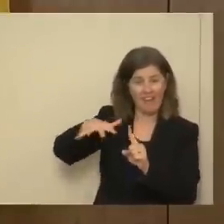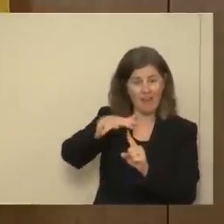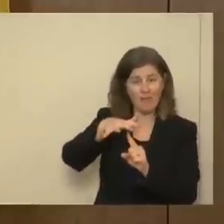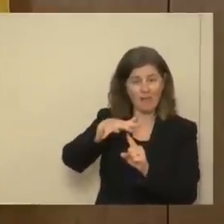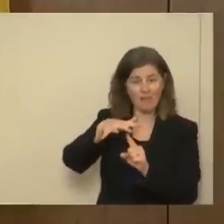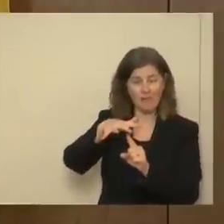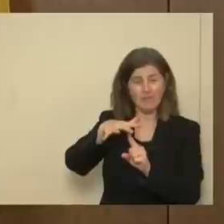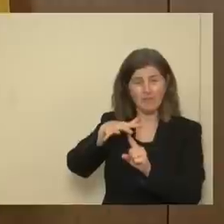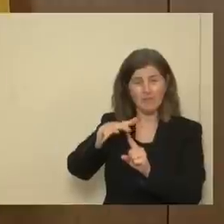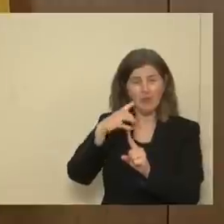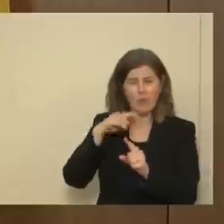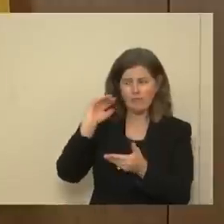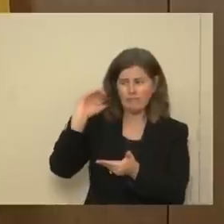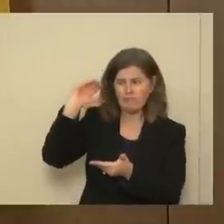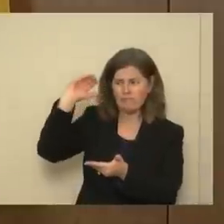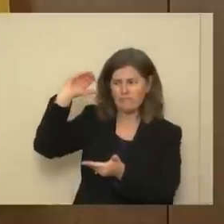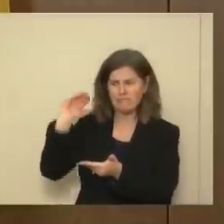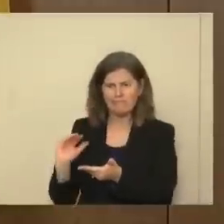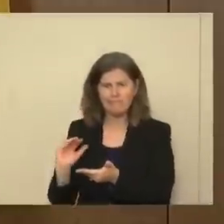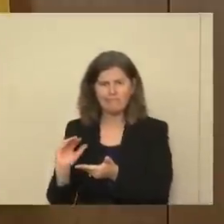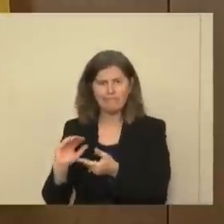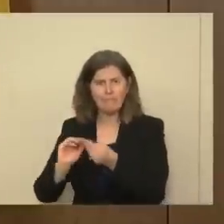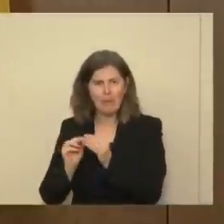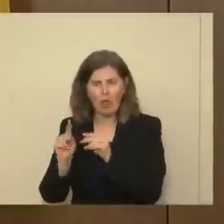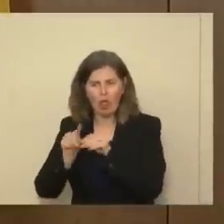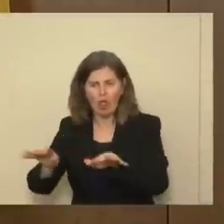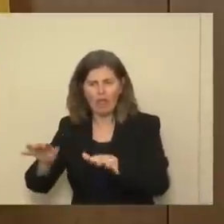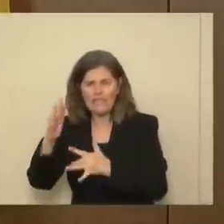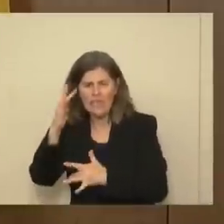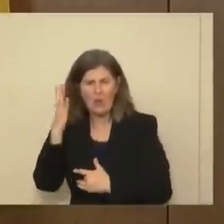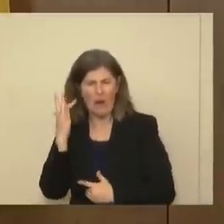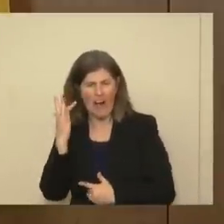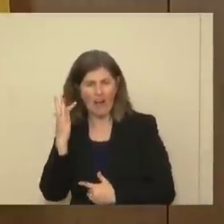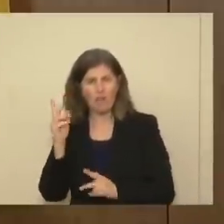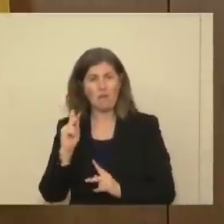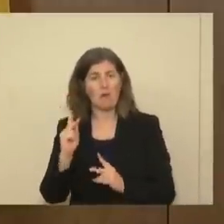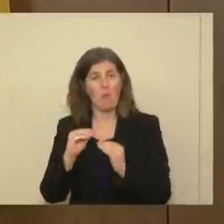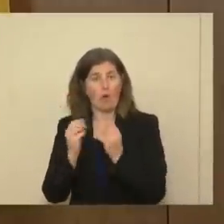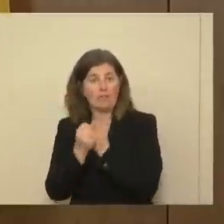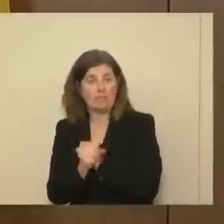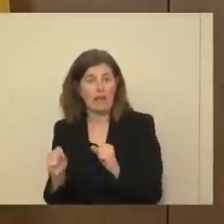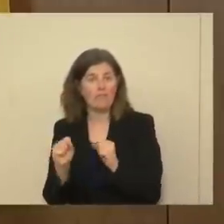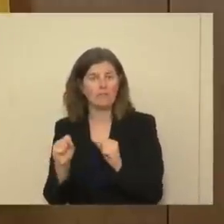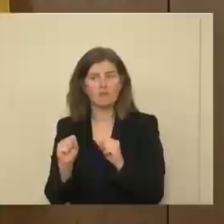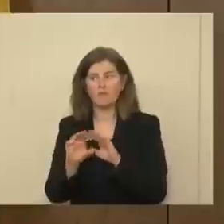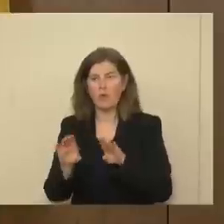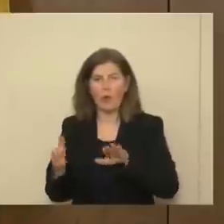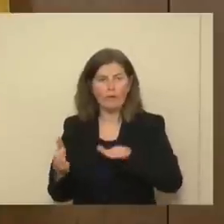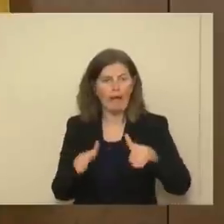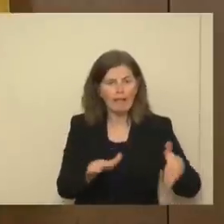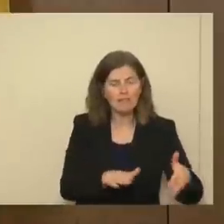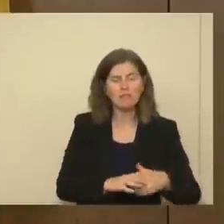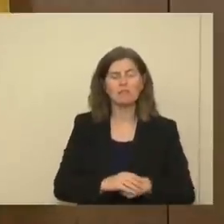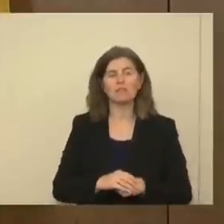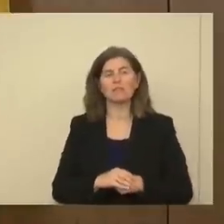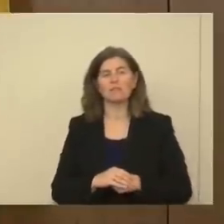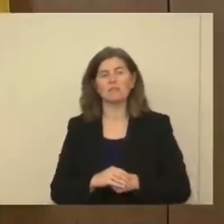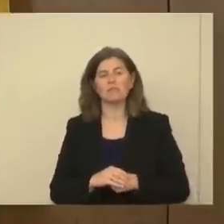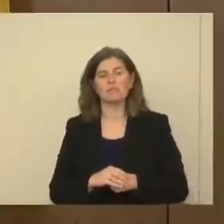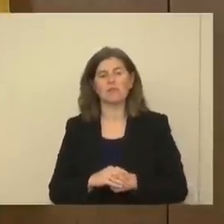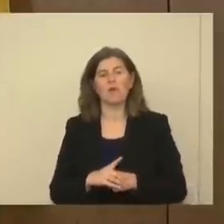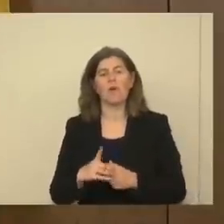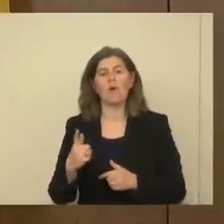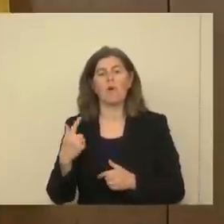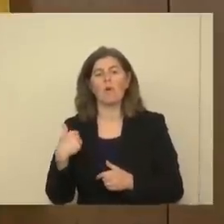lowering, right, the number of cases and the positivity rates. And why do we do that? People are safer. People don't die. And we can